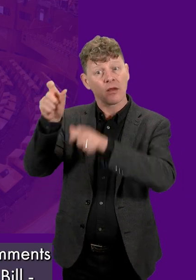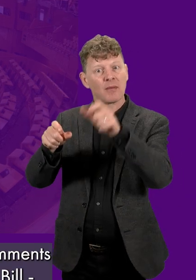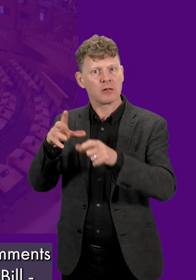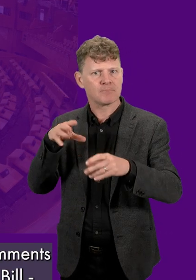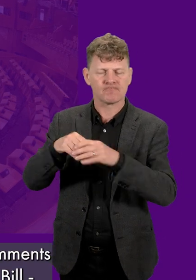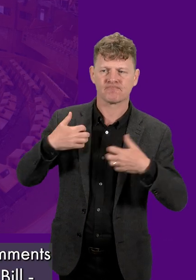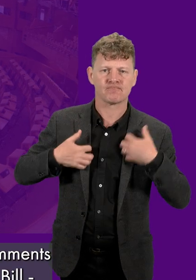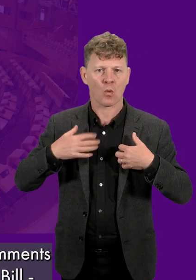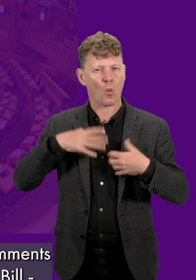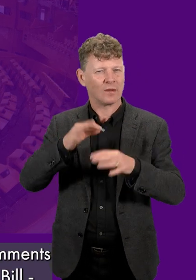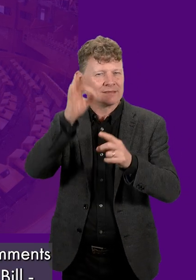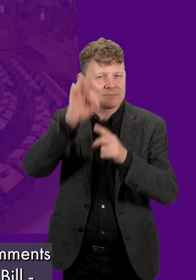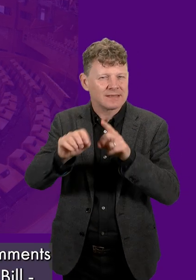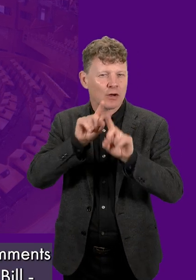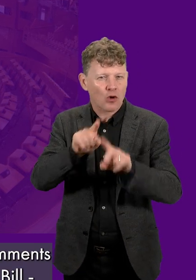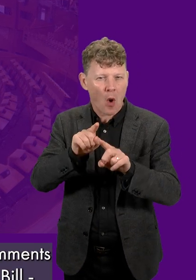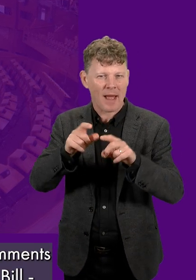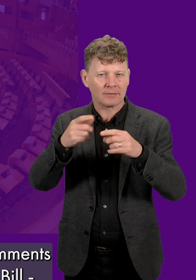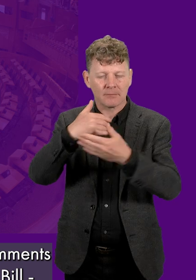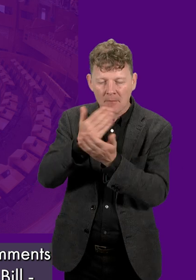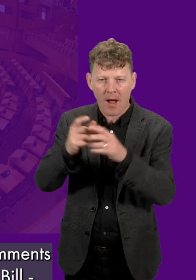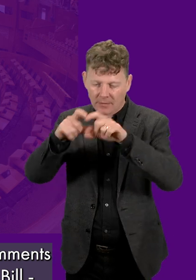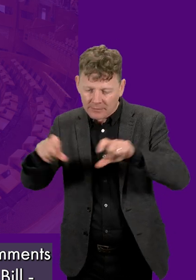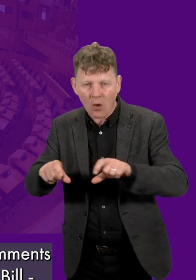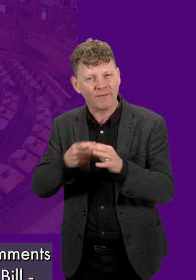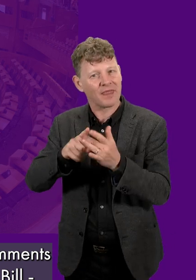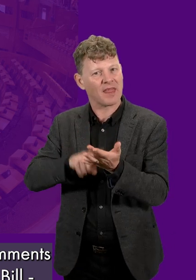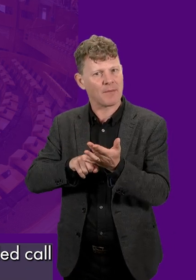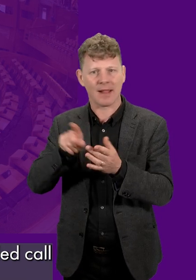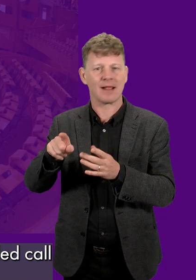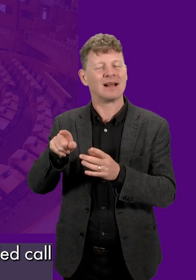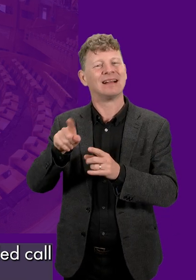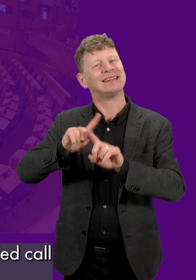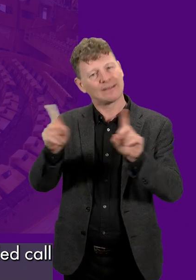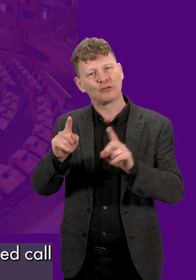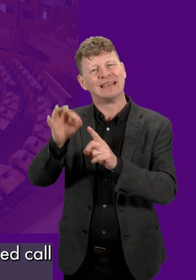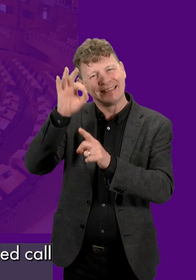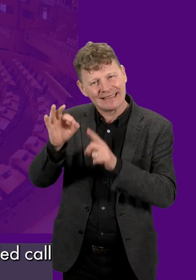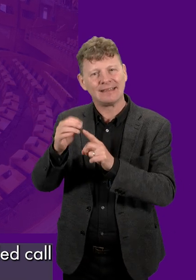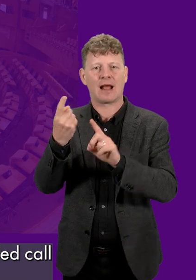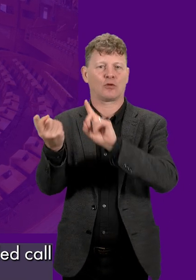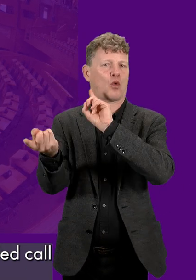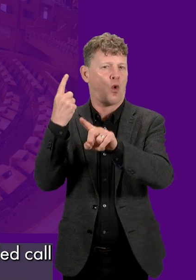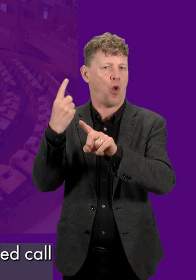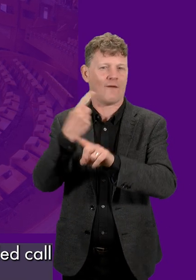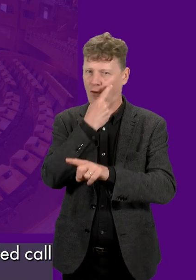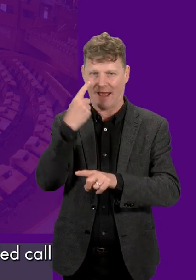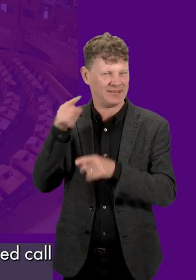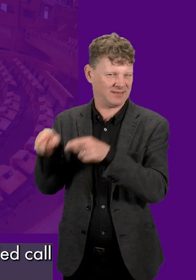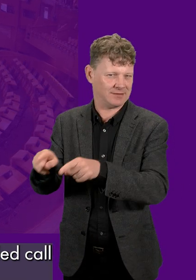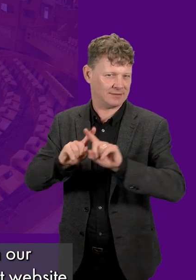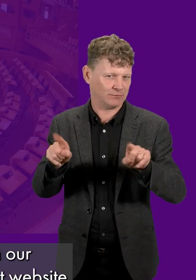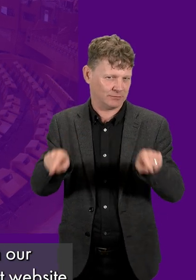wish to provide specific comments on individual provisions in the bill, you should respond to our detailed call for evidence.